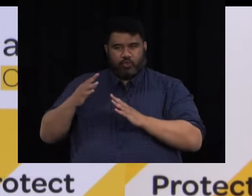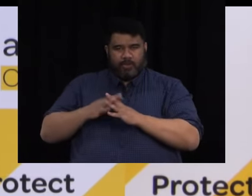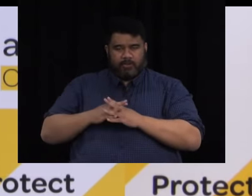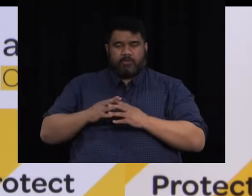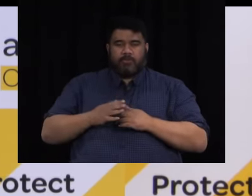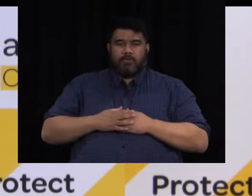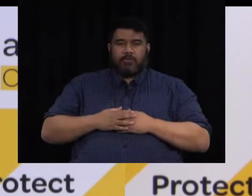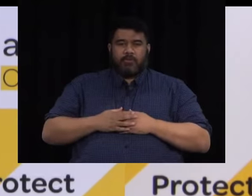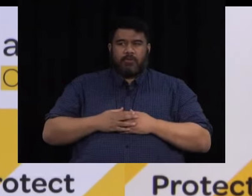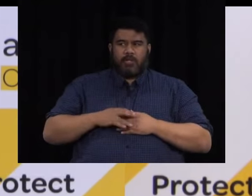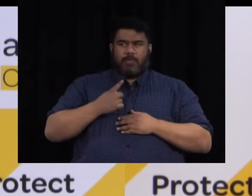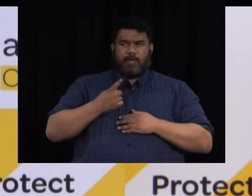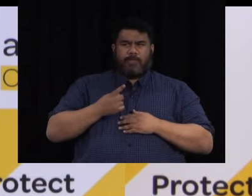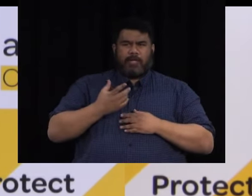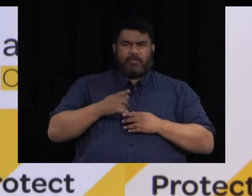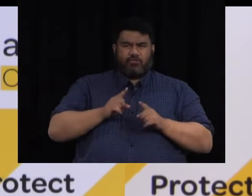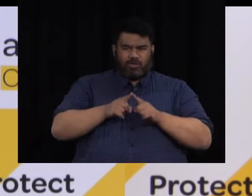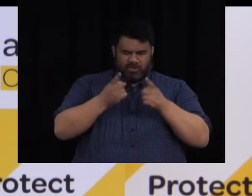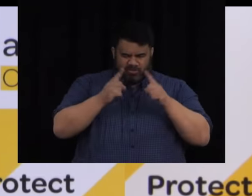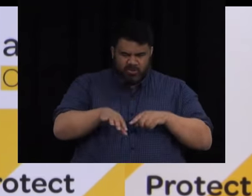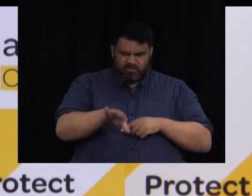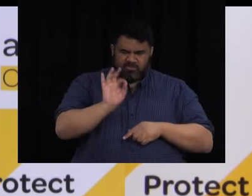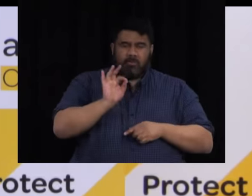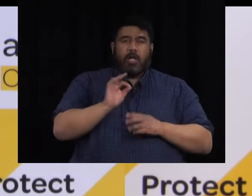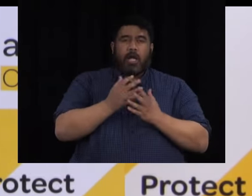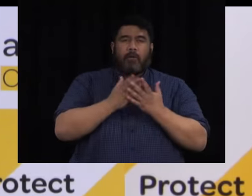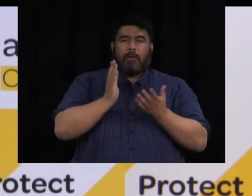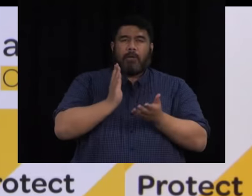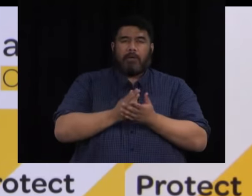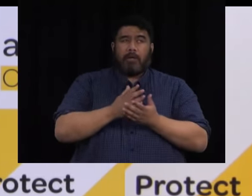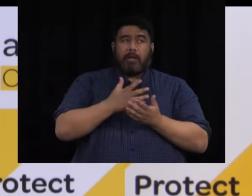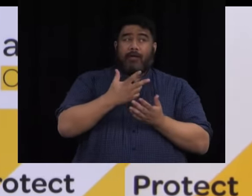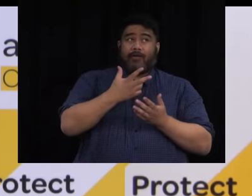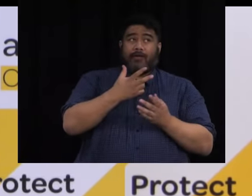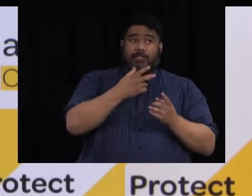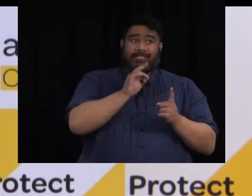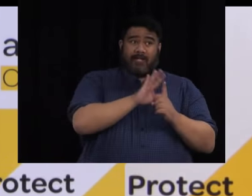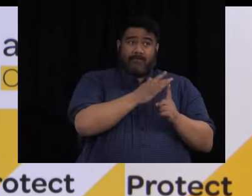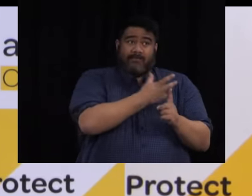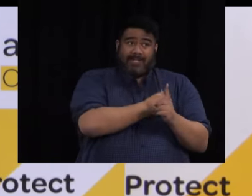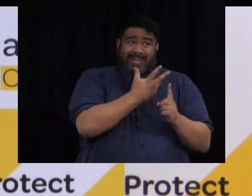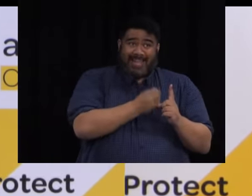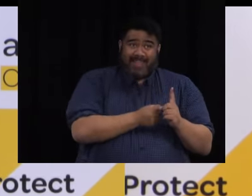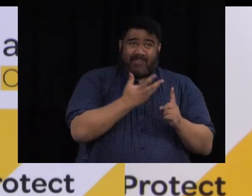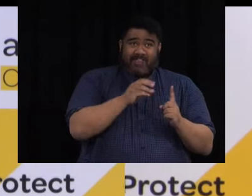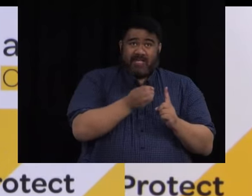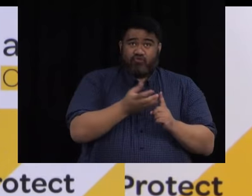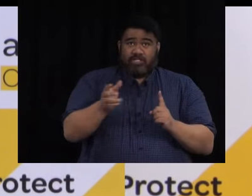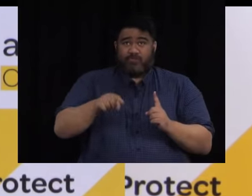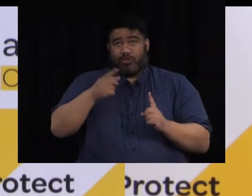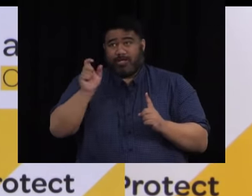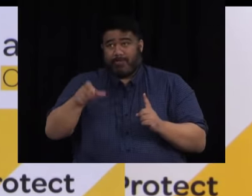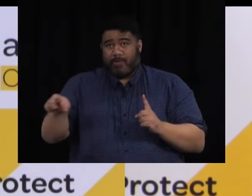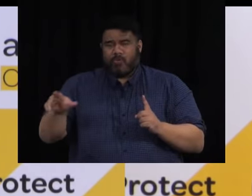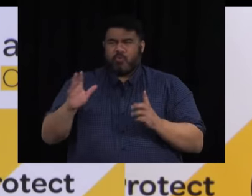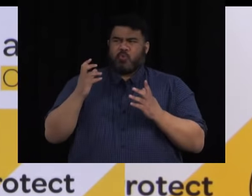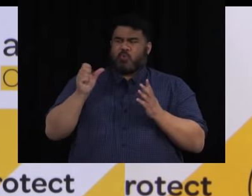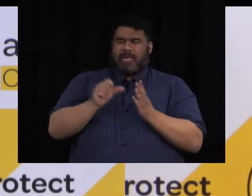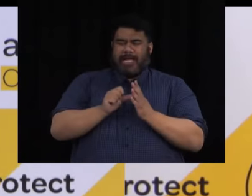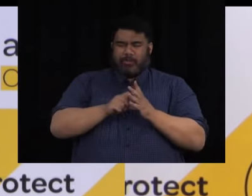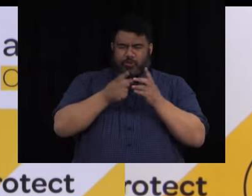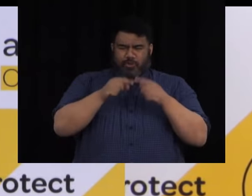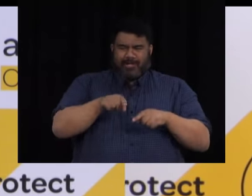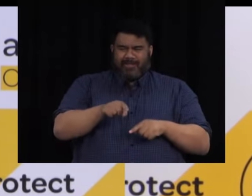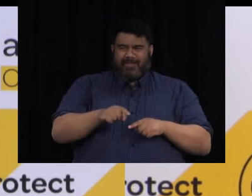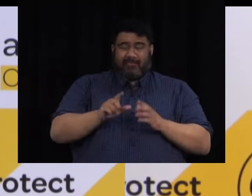straightforward then to find out how many of those who are vaccinated might have transmitted to others. will be a piece of work that will be done as part of an analysis